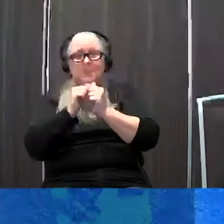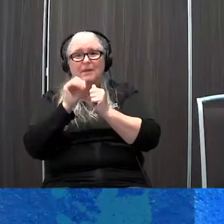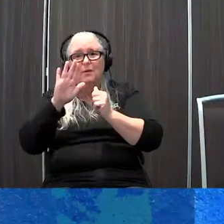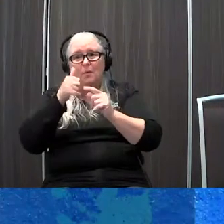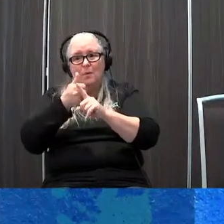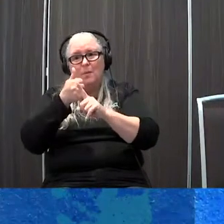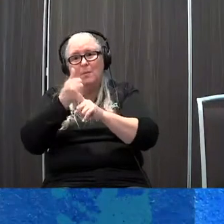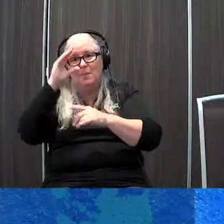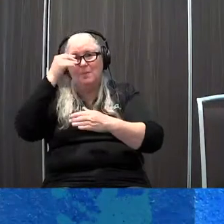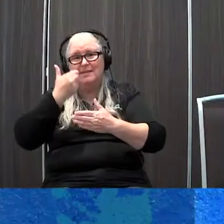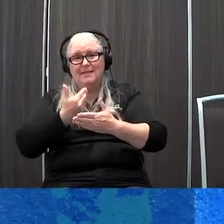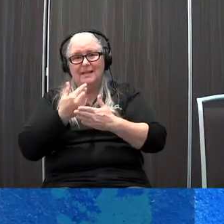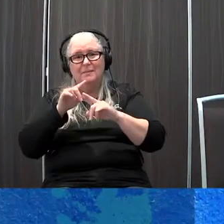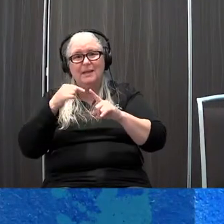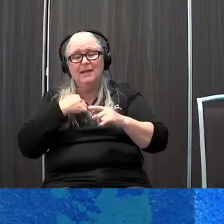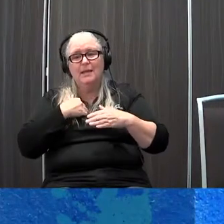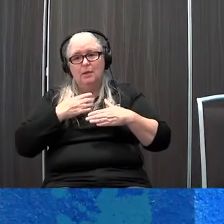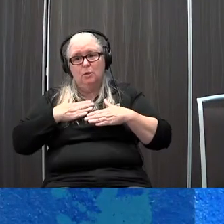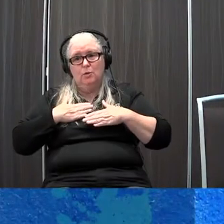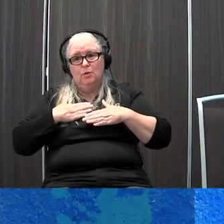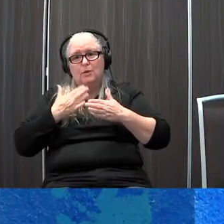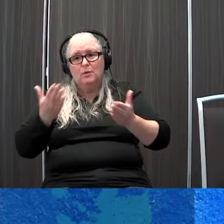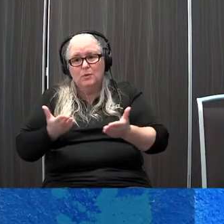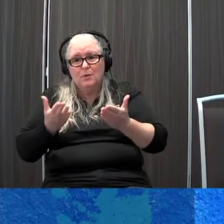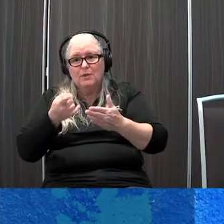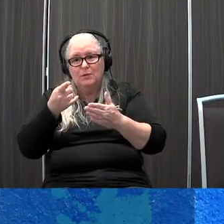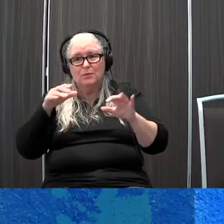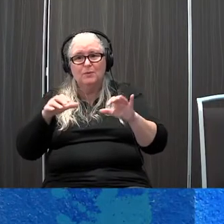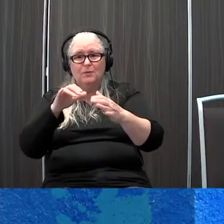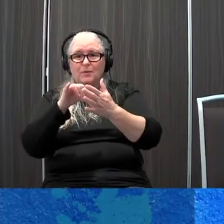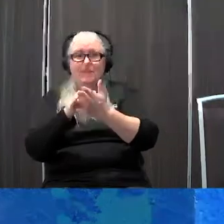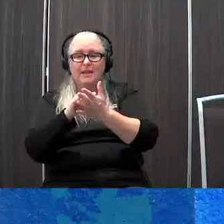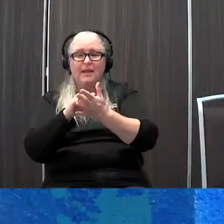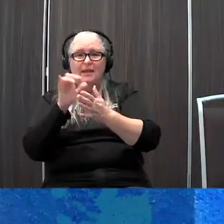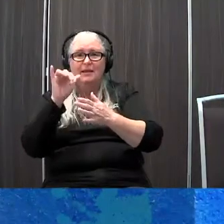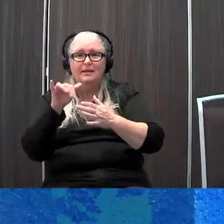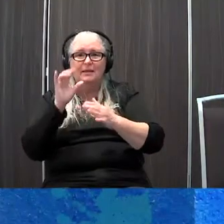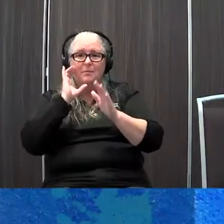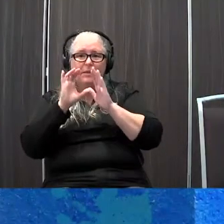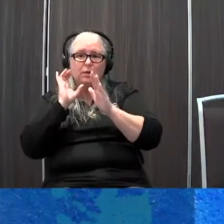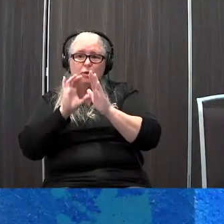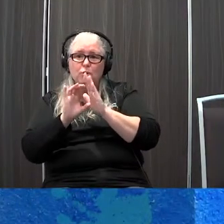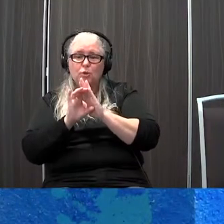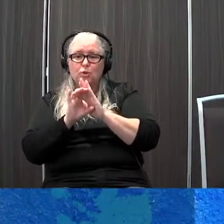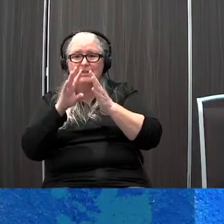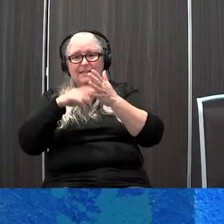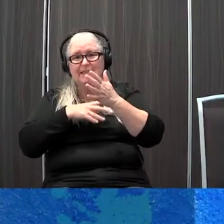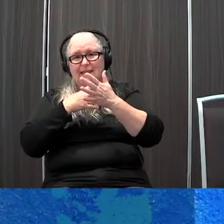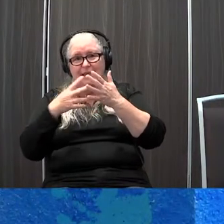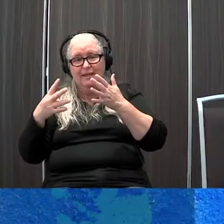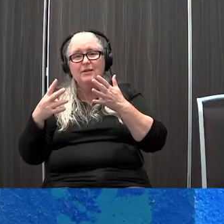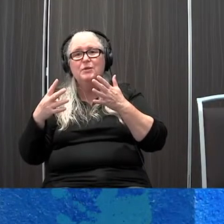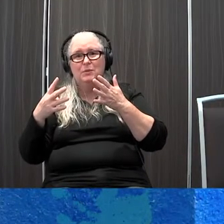own son but I would encourage you to do that she had some beautiful implementation of picture schedules and